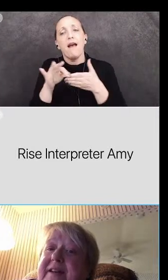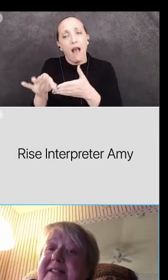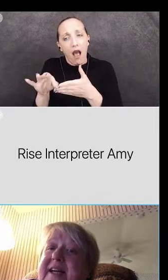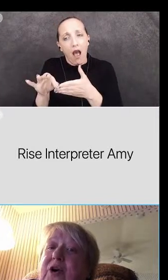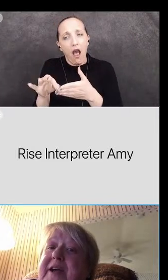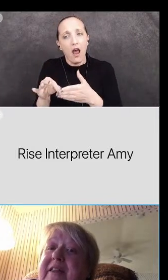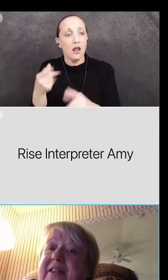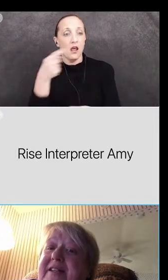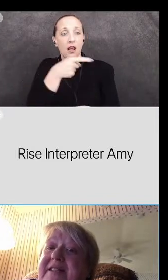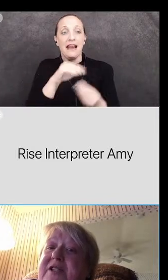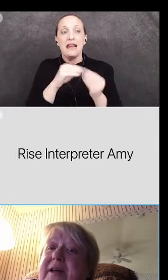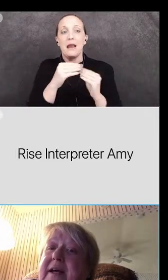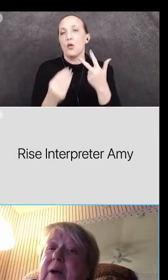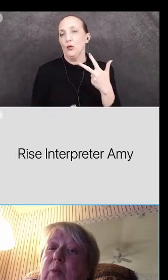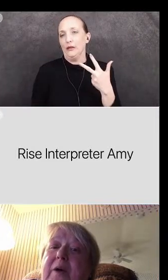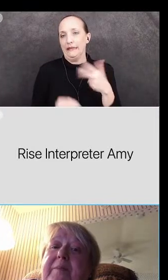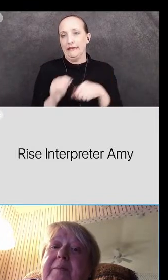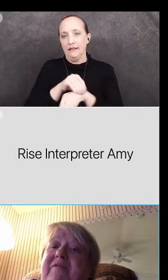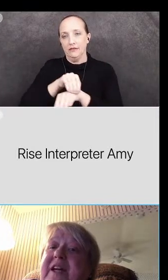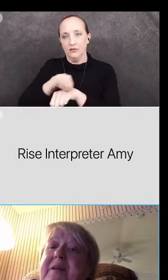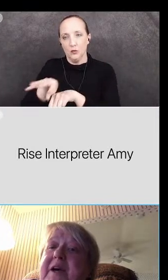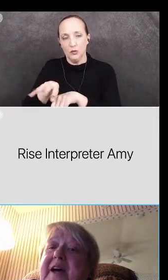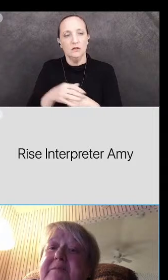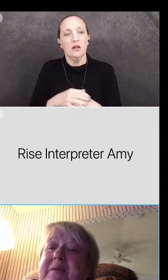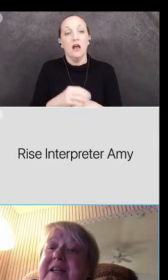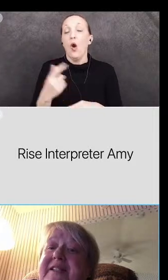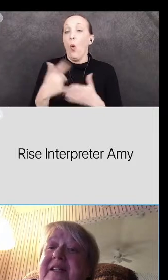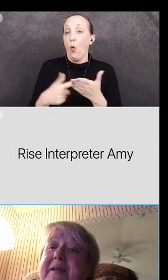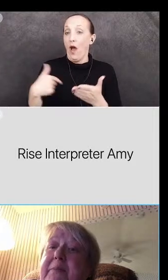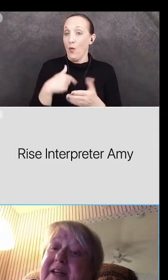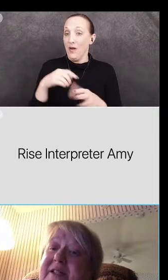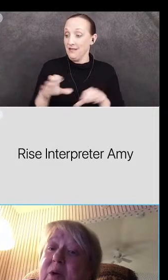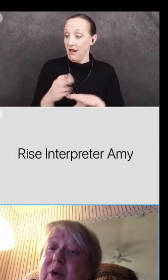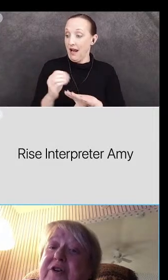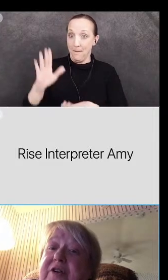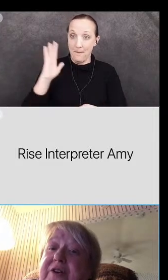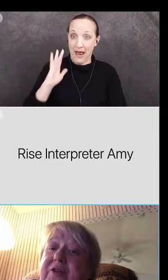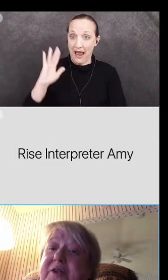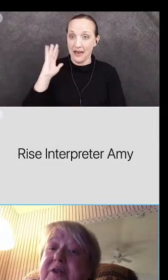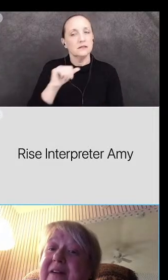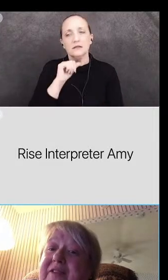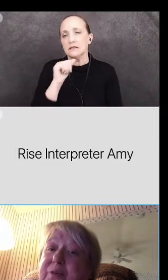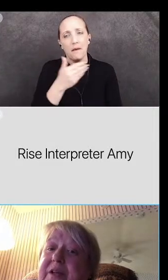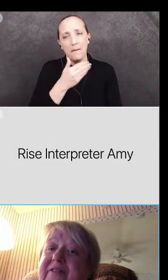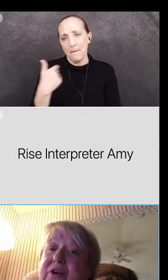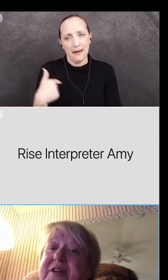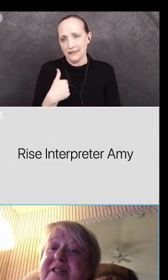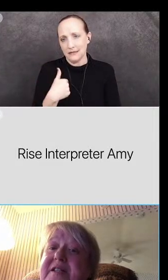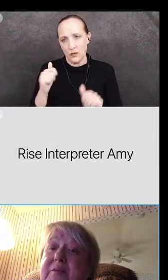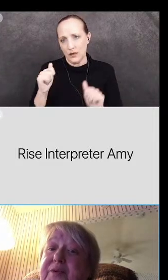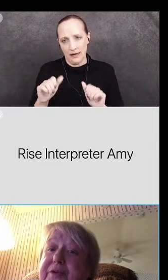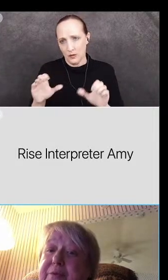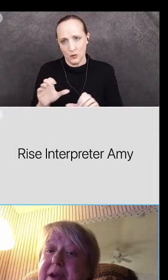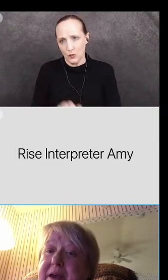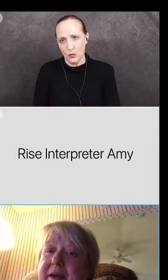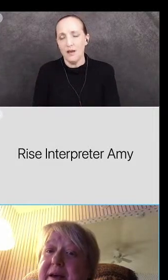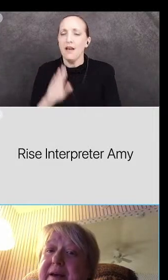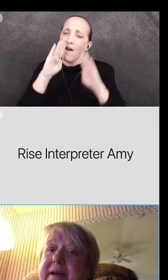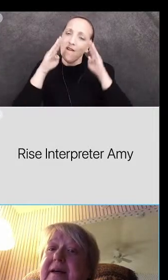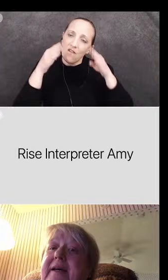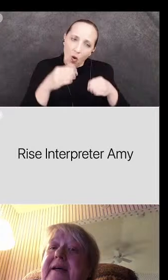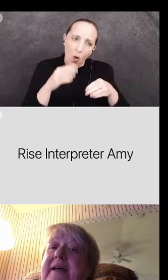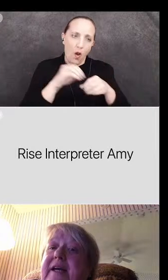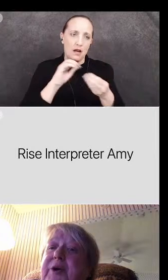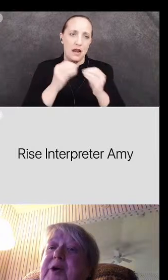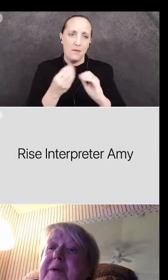three to say, okay, this is what we've done in the past. Maybe isn't the best that we could do. So we have to really focus on number three